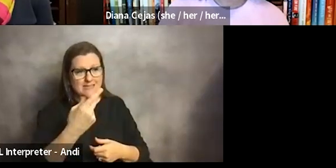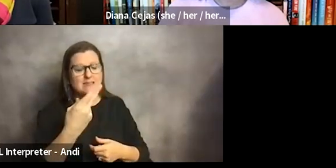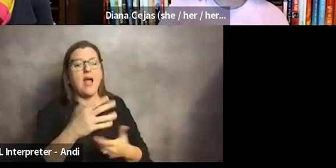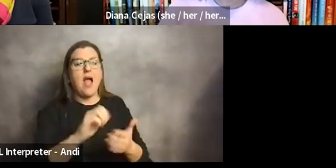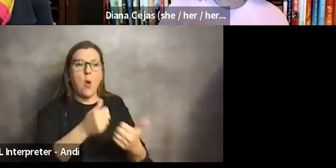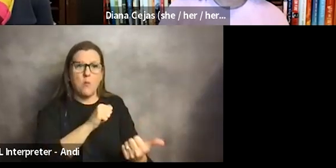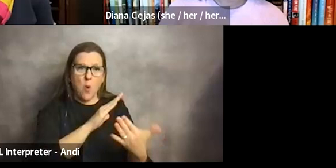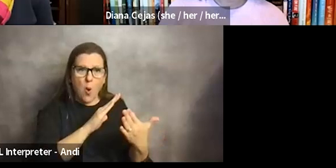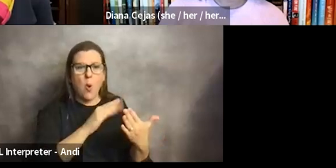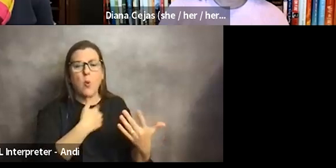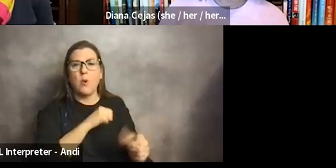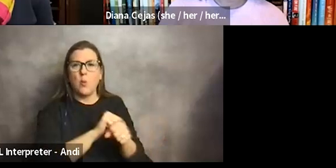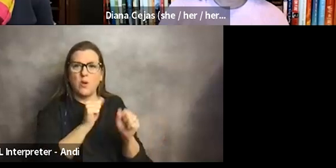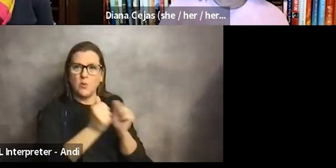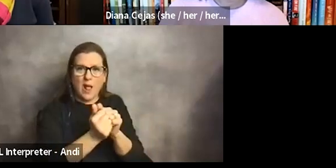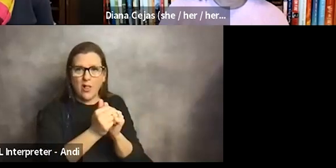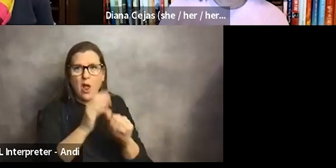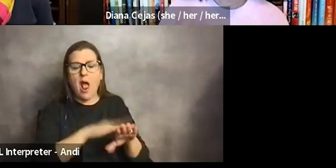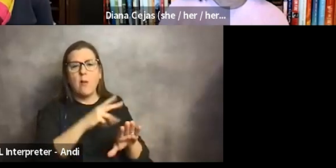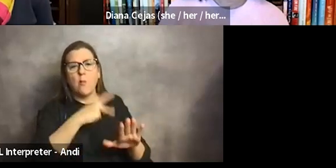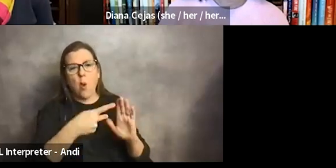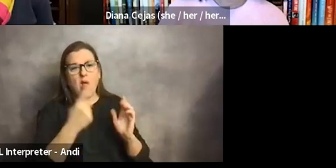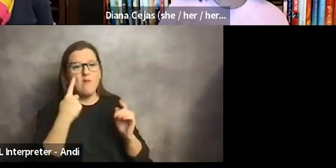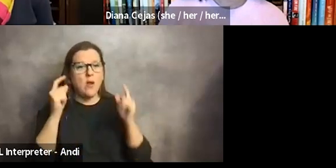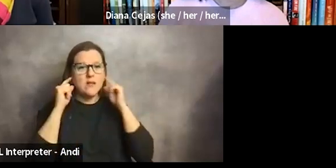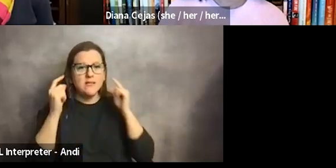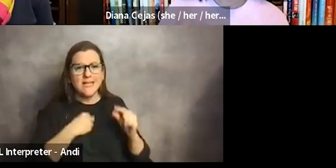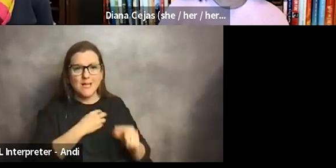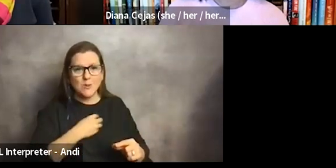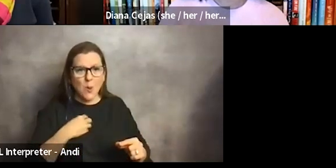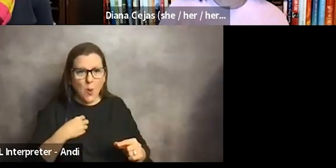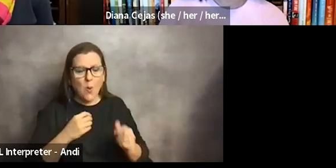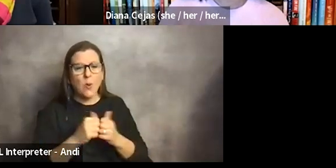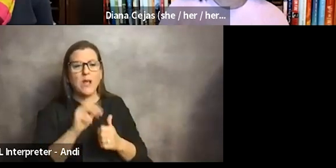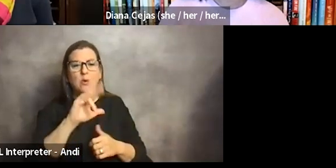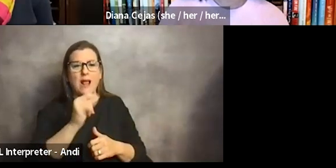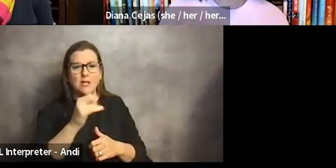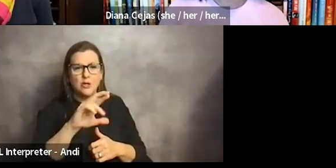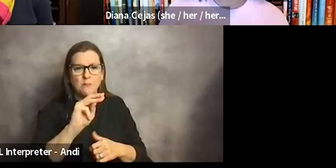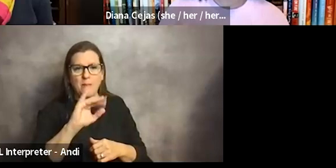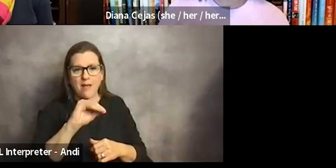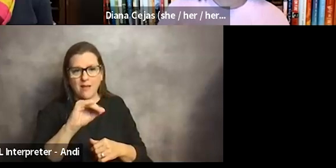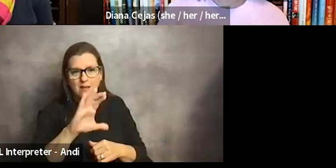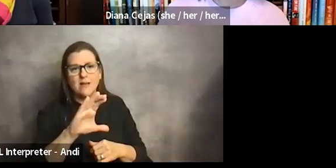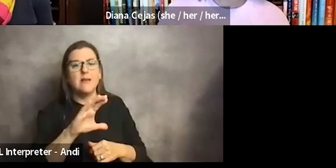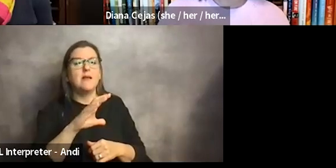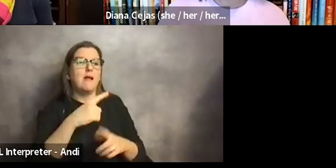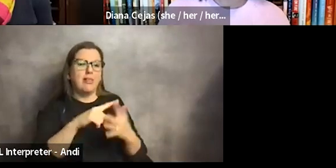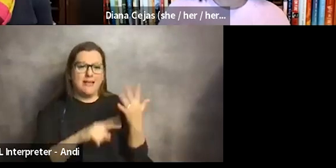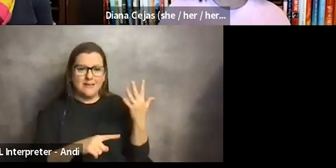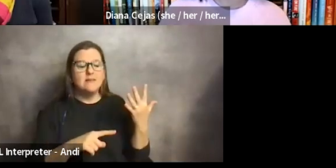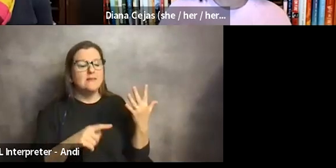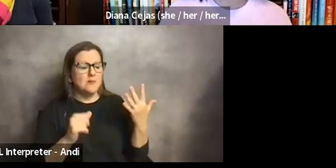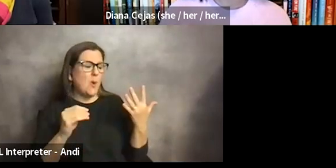worked together on this program for the, you know, stethoscope. We've worked together with Roger and Mike's, we've worked together with these things and provides that to them. And then they,